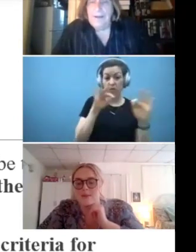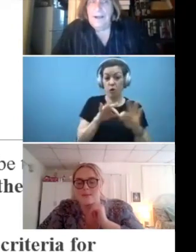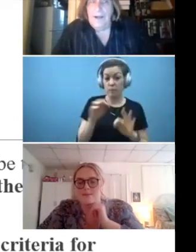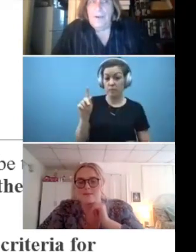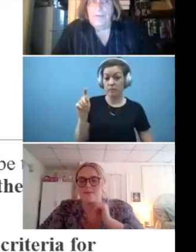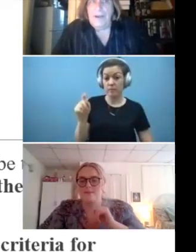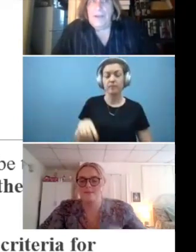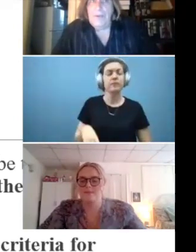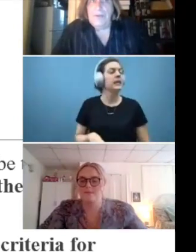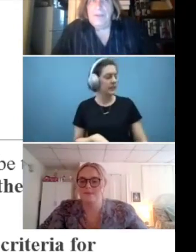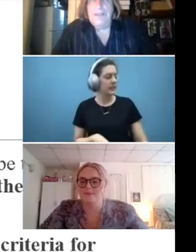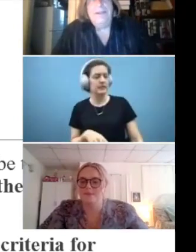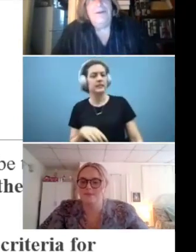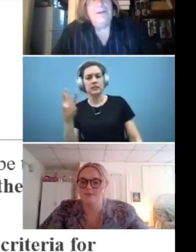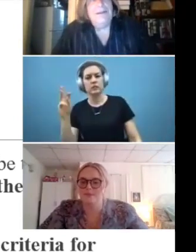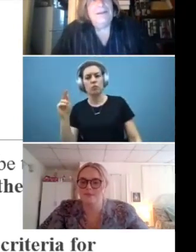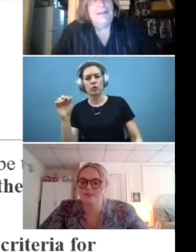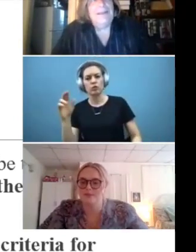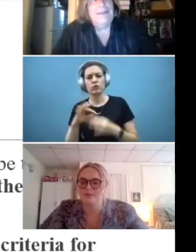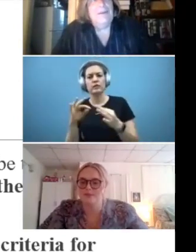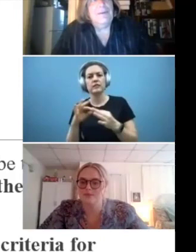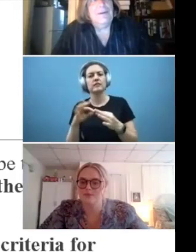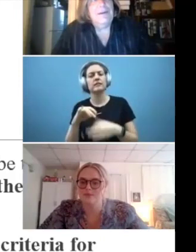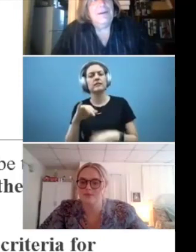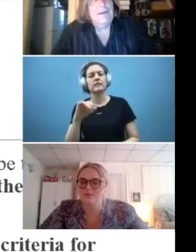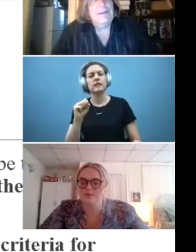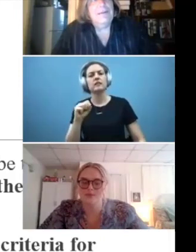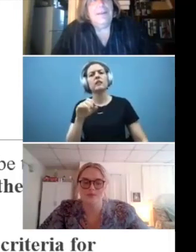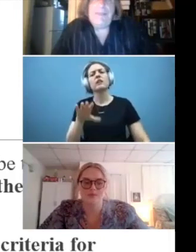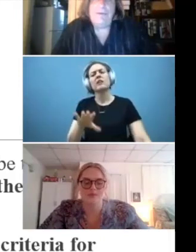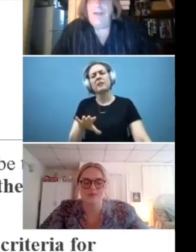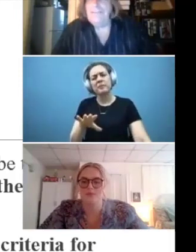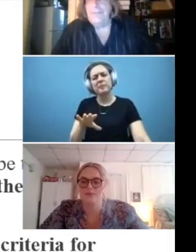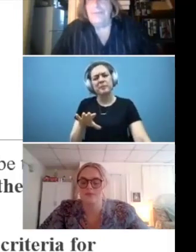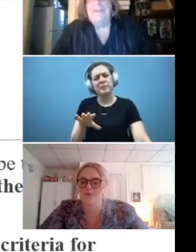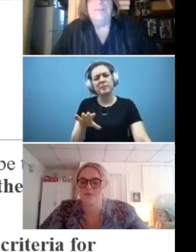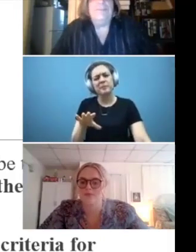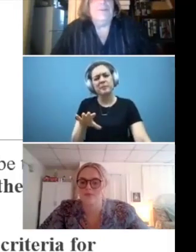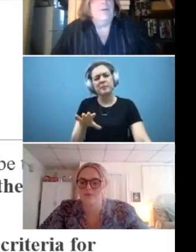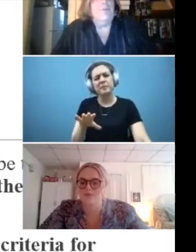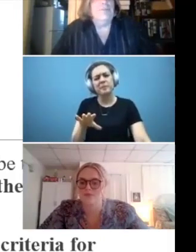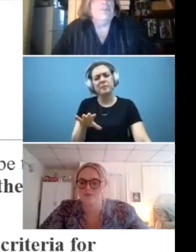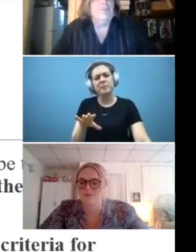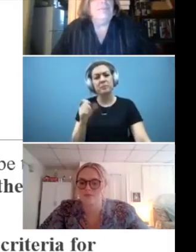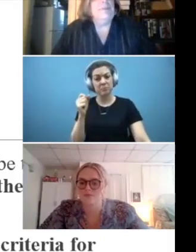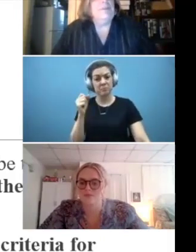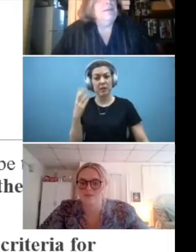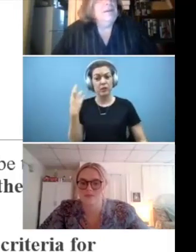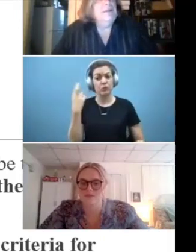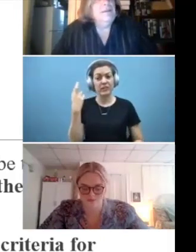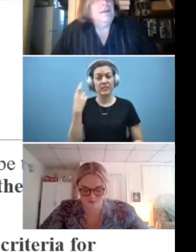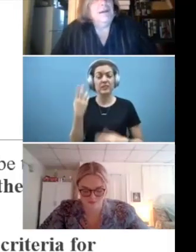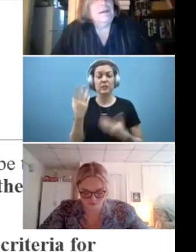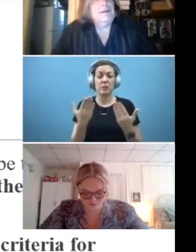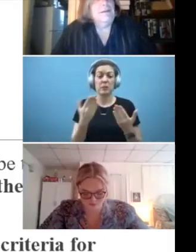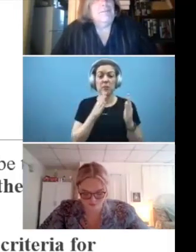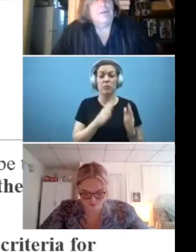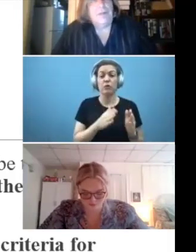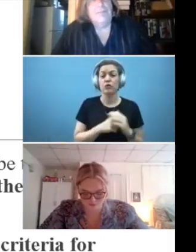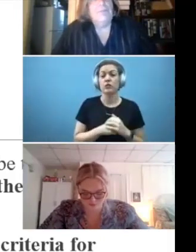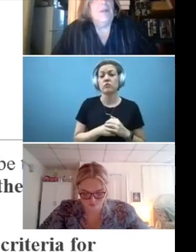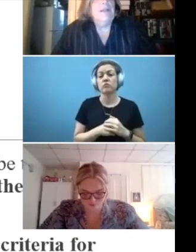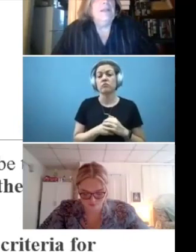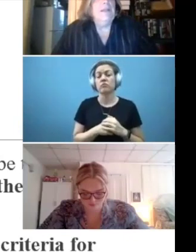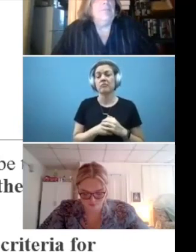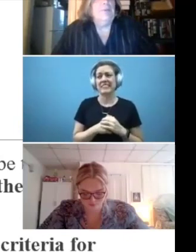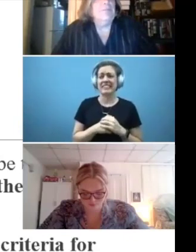Yeah. However, I would, and you know, you know, I mean, there are lots of reasons, you know, a person might be, uh, not feel